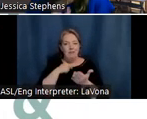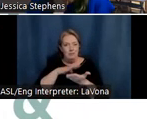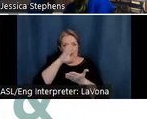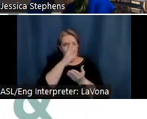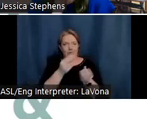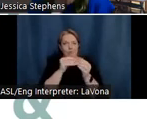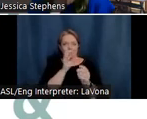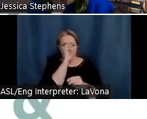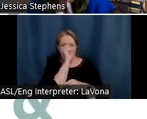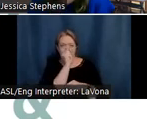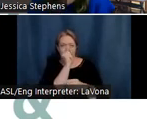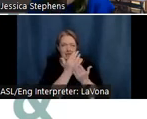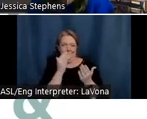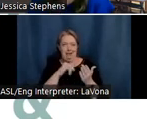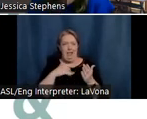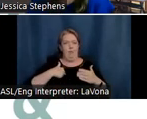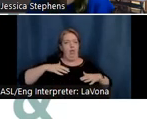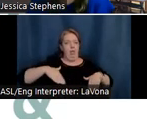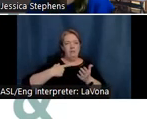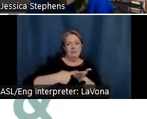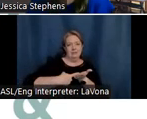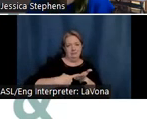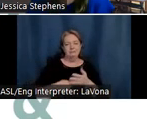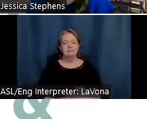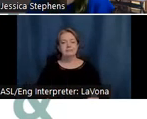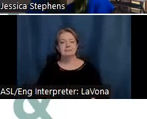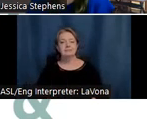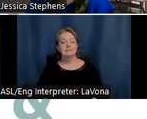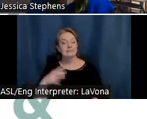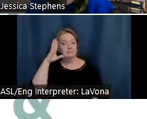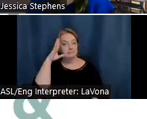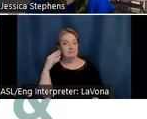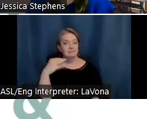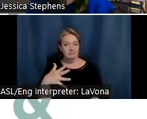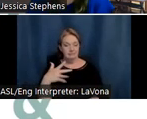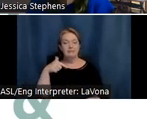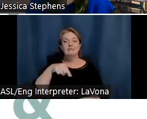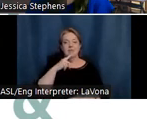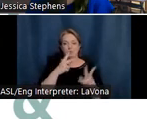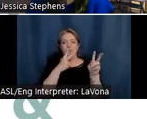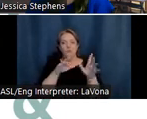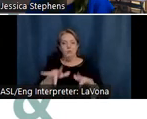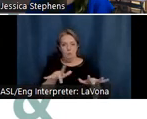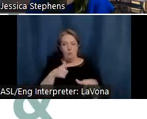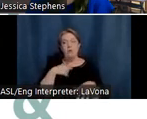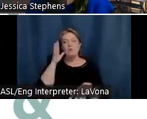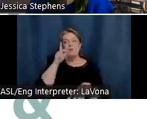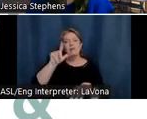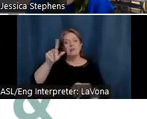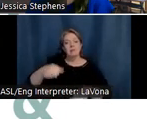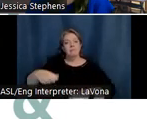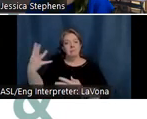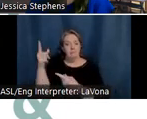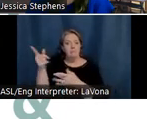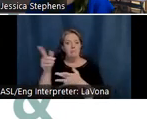not always covered in the main presentation. So, please note that this event is being recorded and will be made available online in the